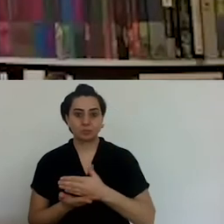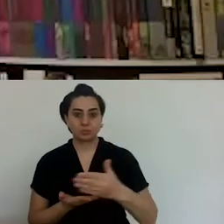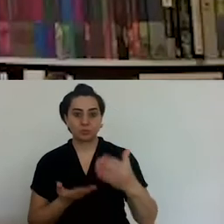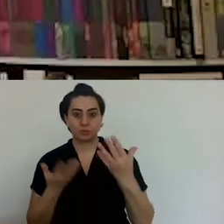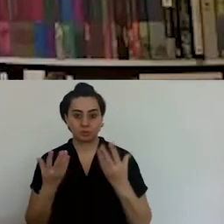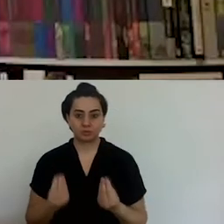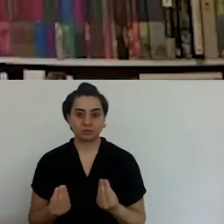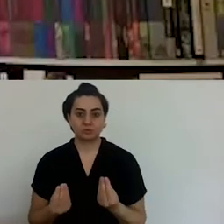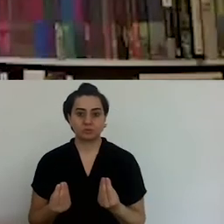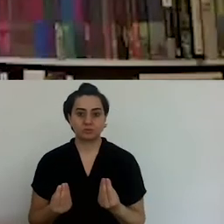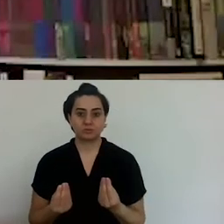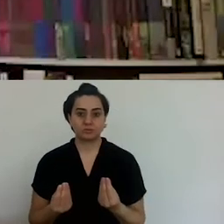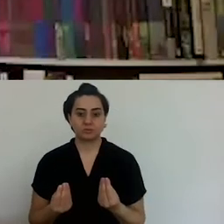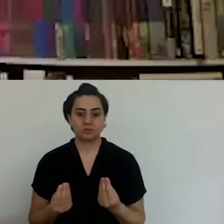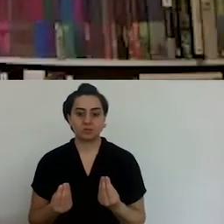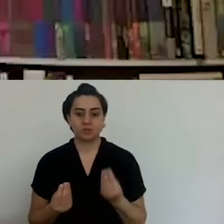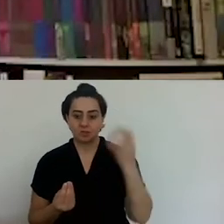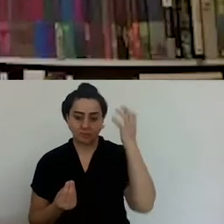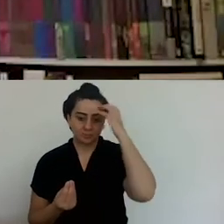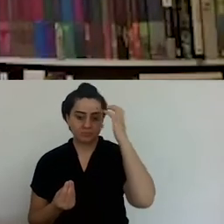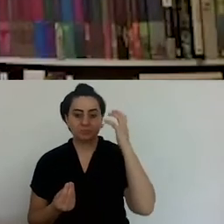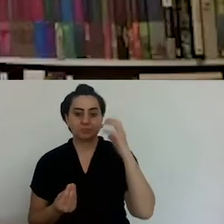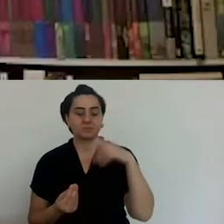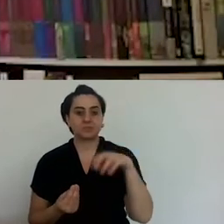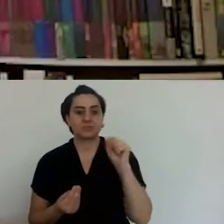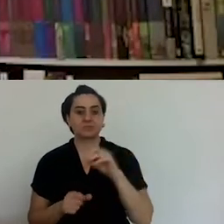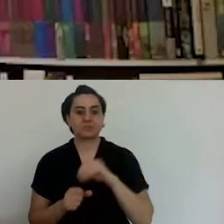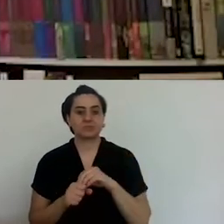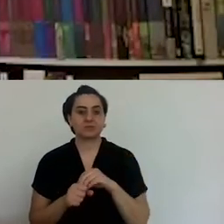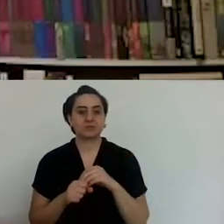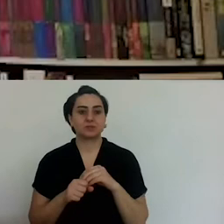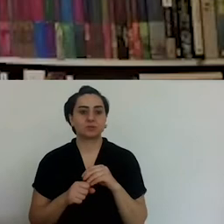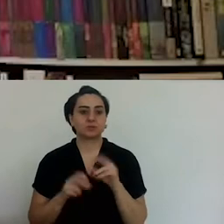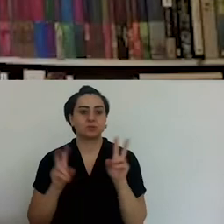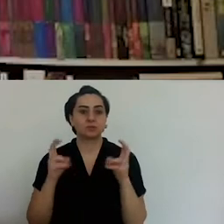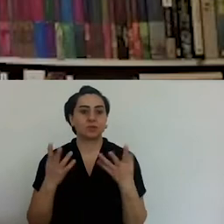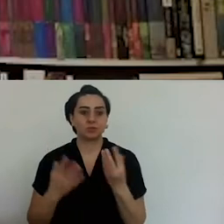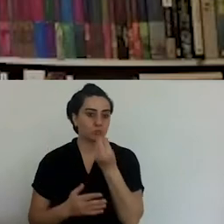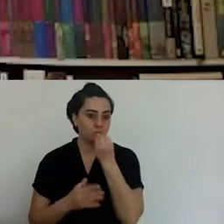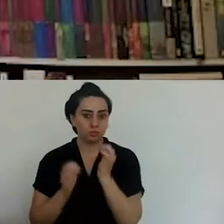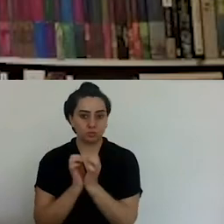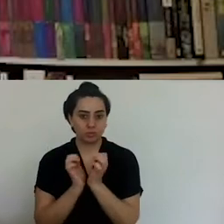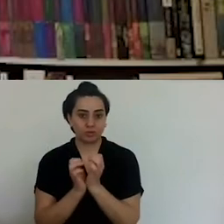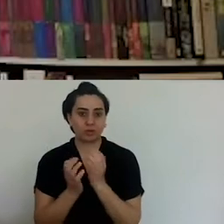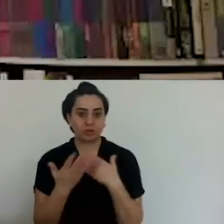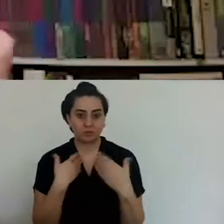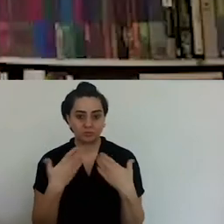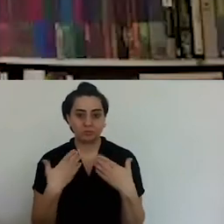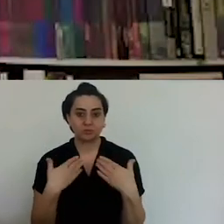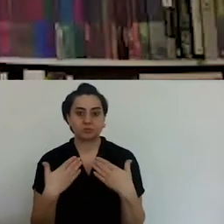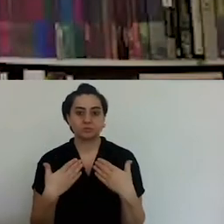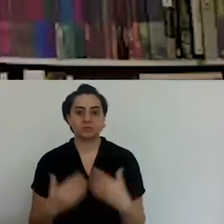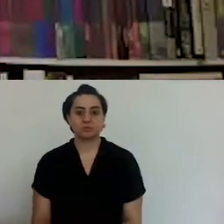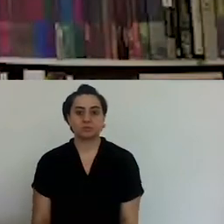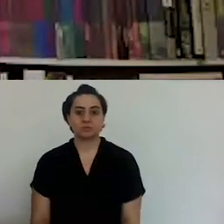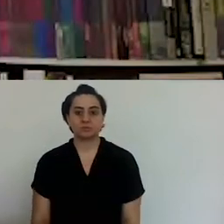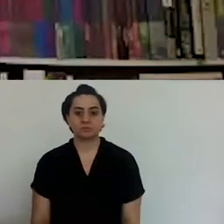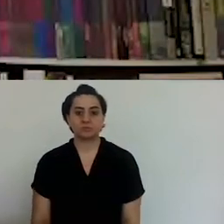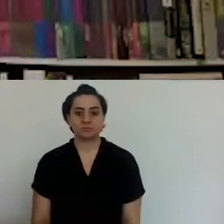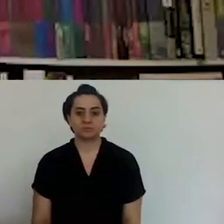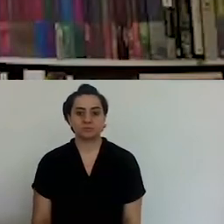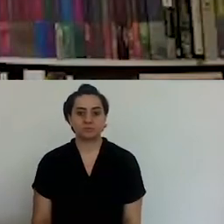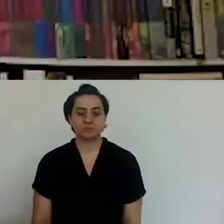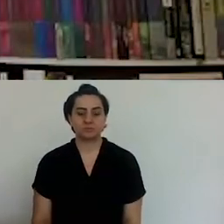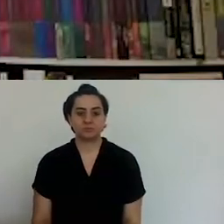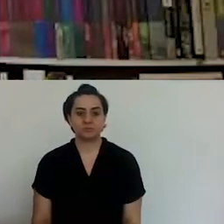following. In fact, throughout the conference, there's a theme, a main theme. And we should mention something. We're